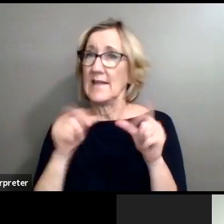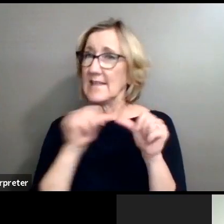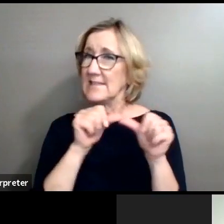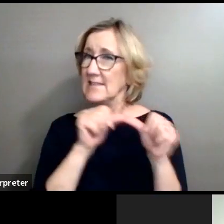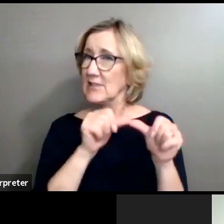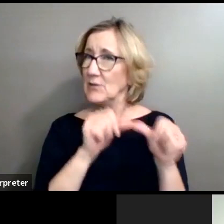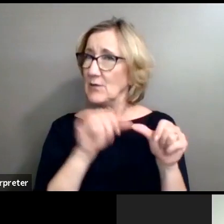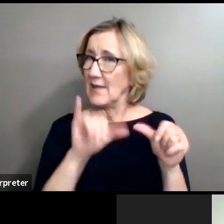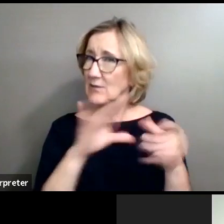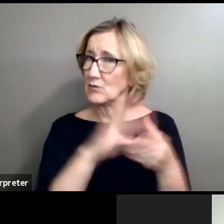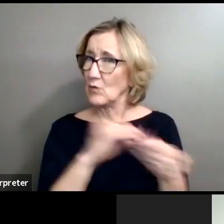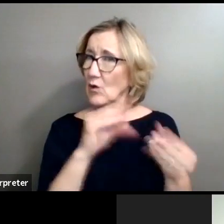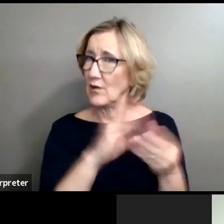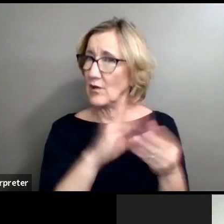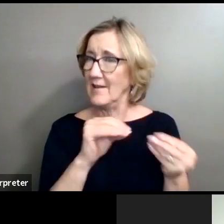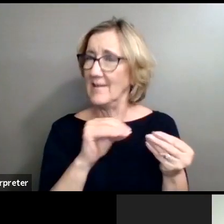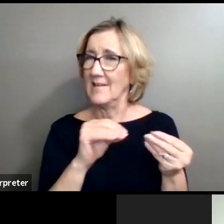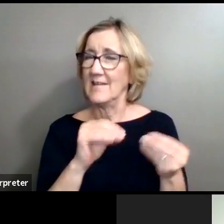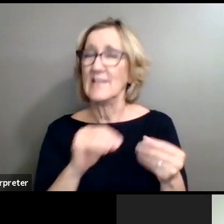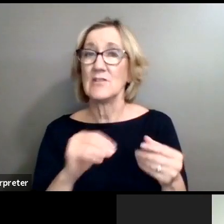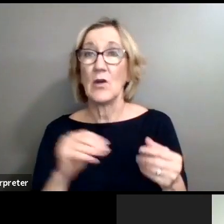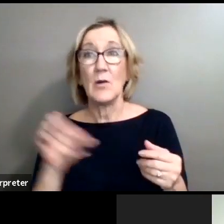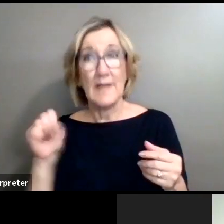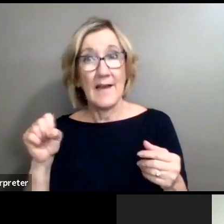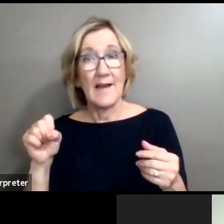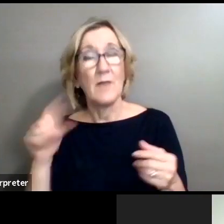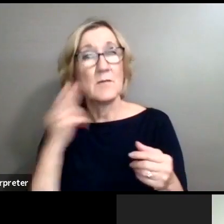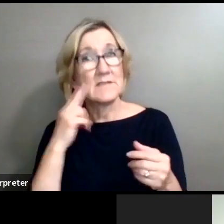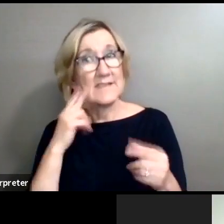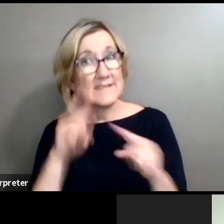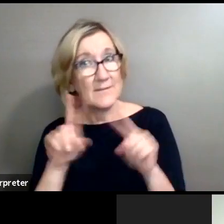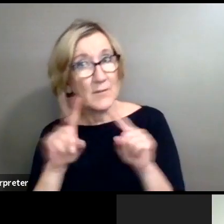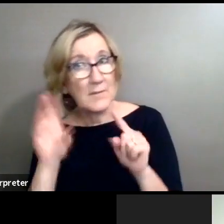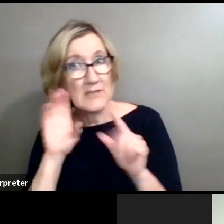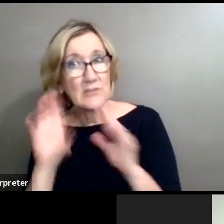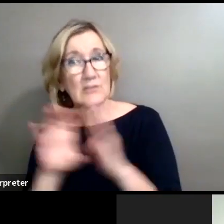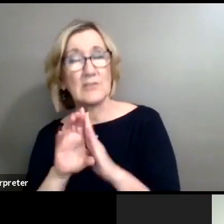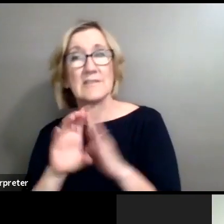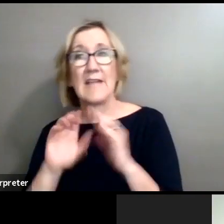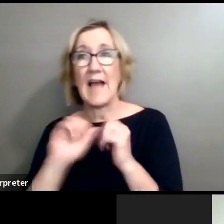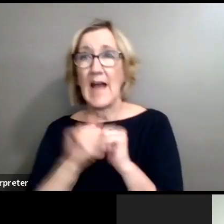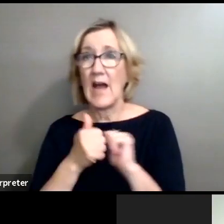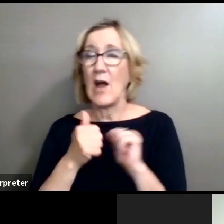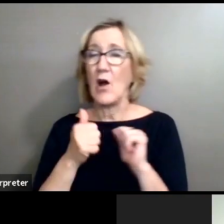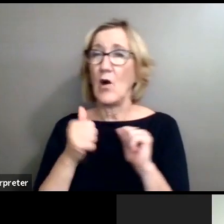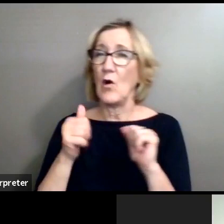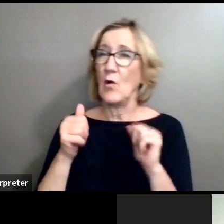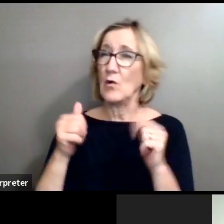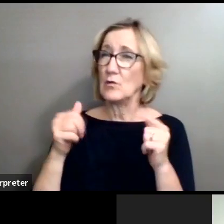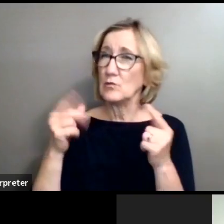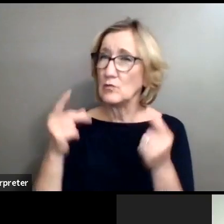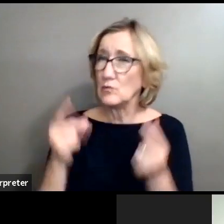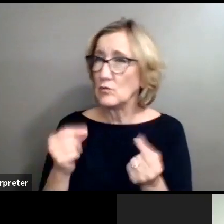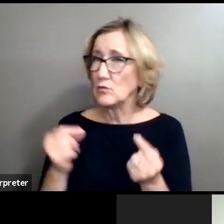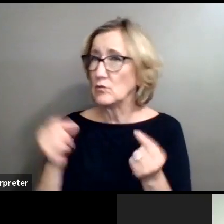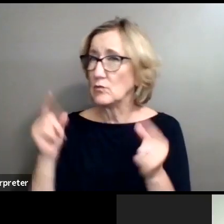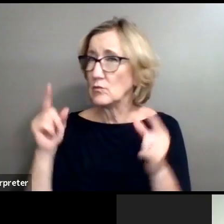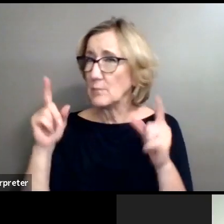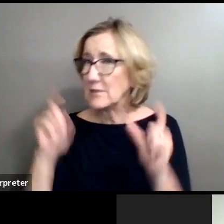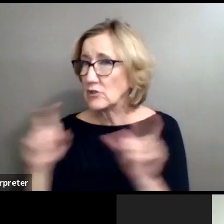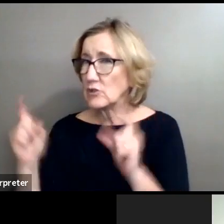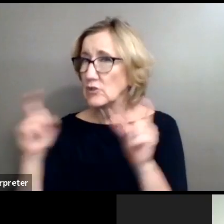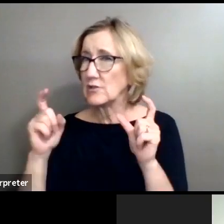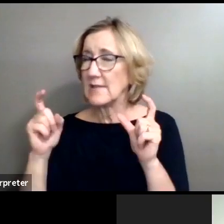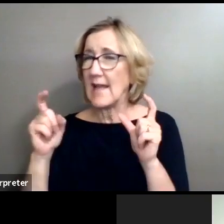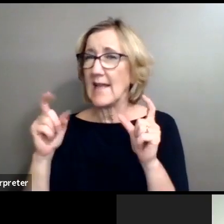they have. So yeah, we'll see some pictures today about how images are captured, and take a look through the